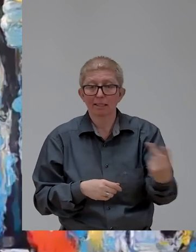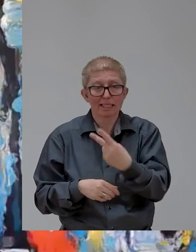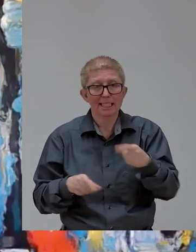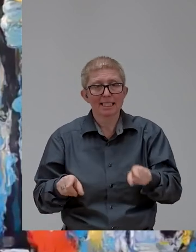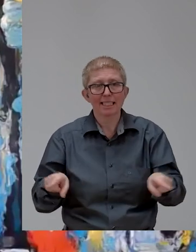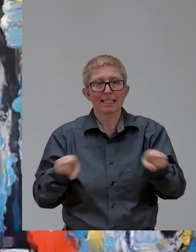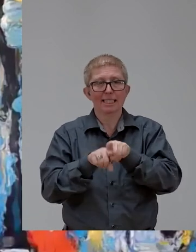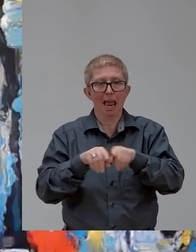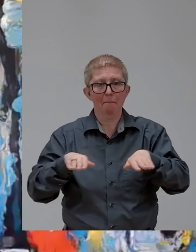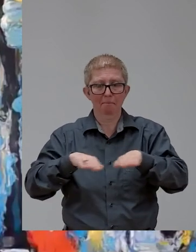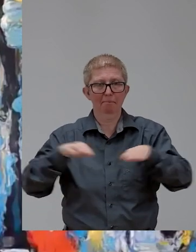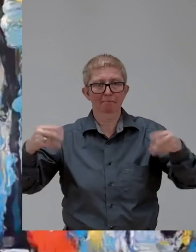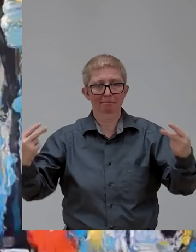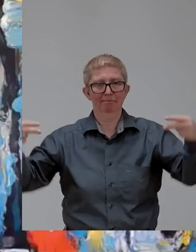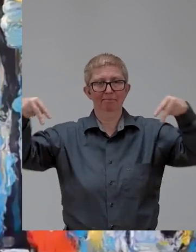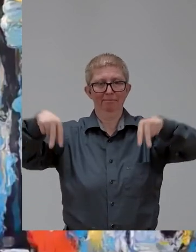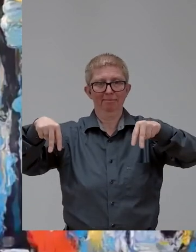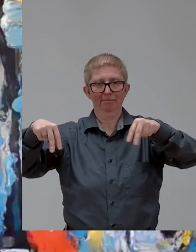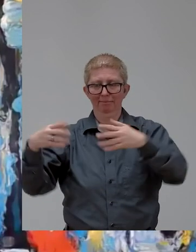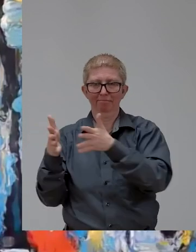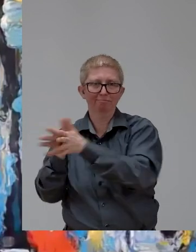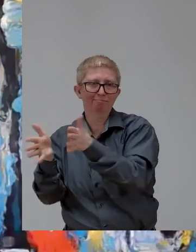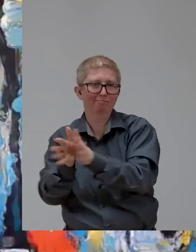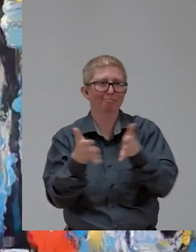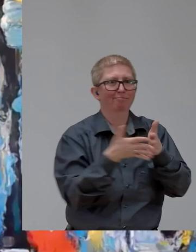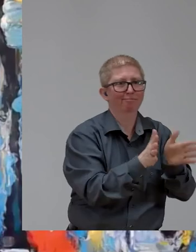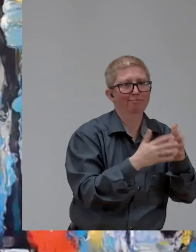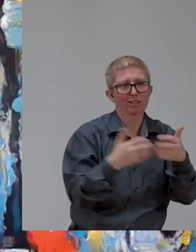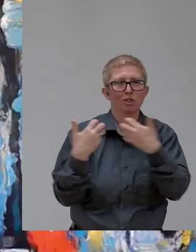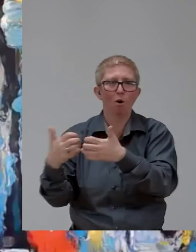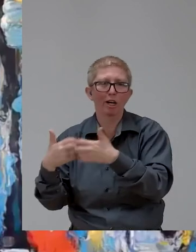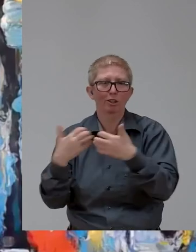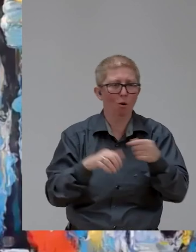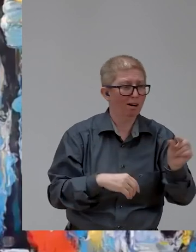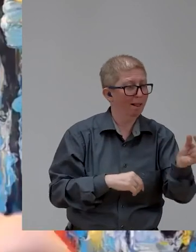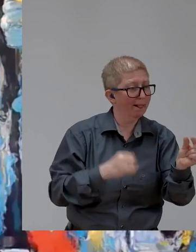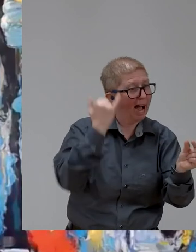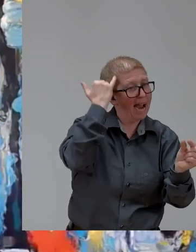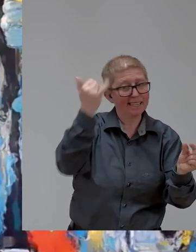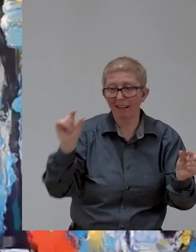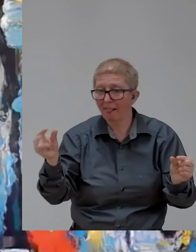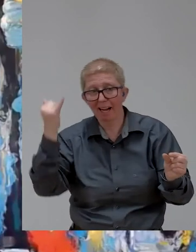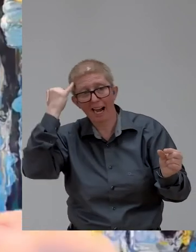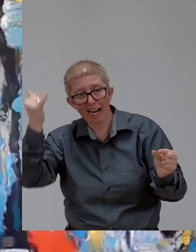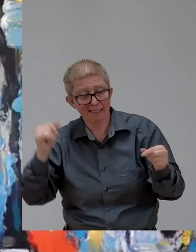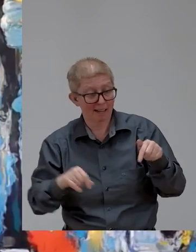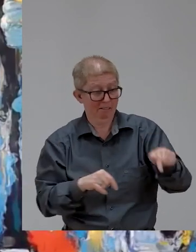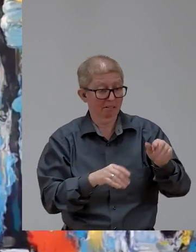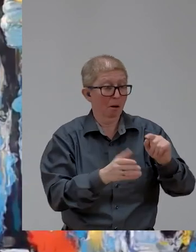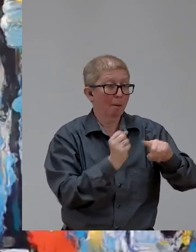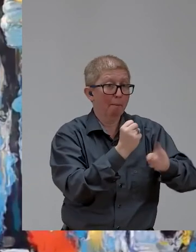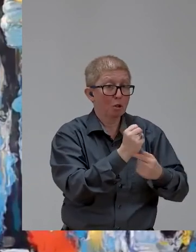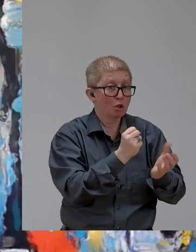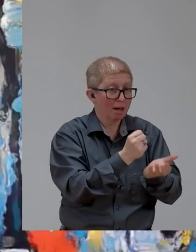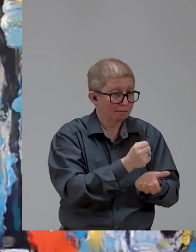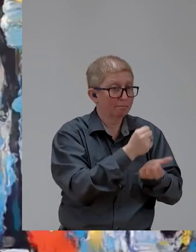and show people how small ideas, small budgets can still have and form a ripple effect. And I